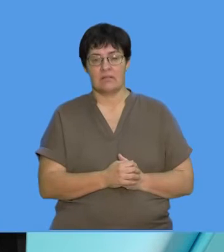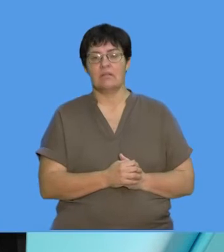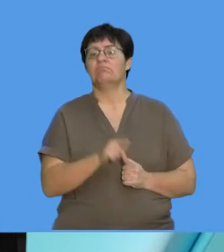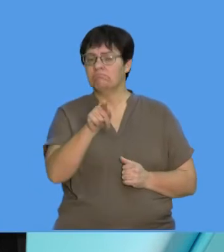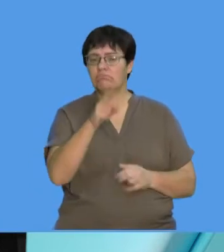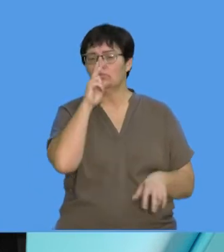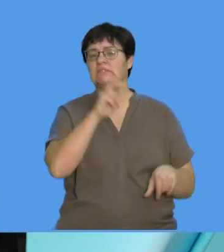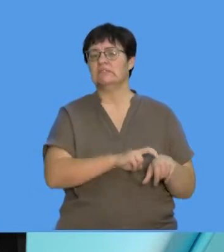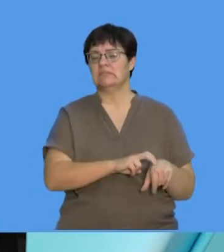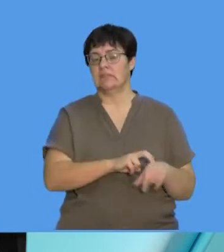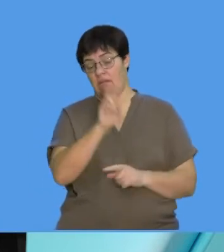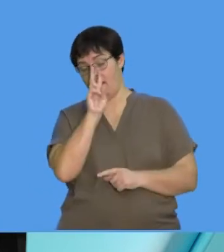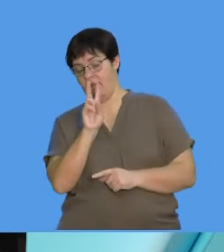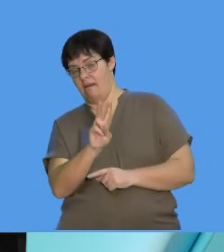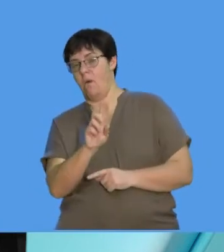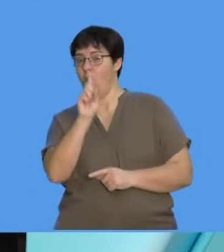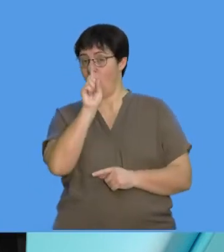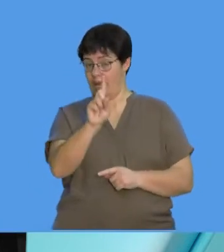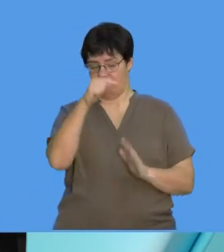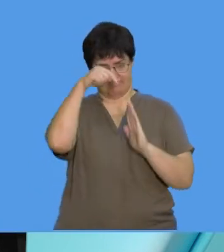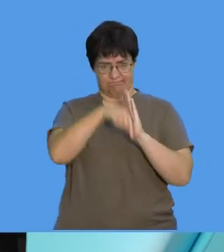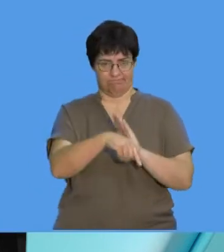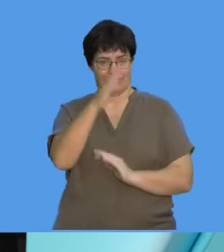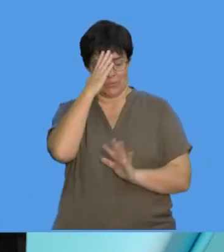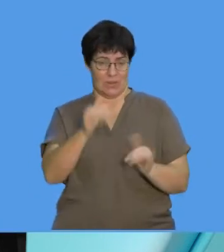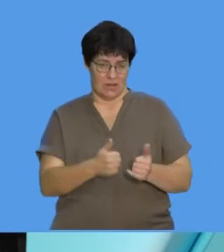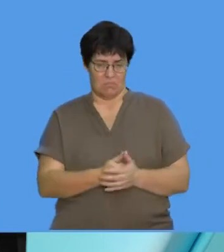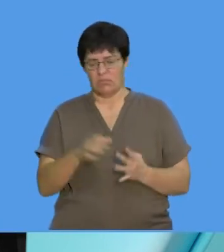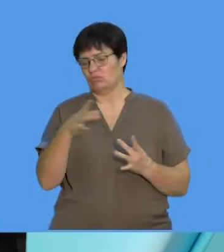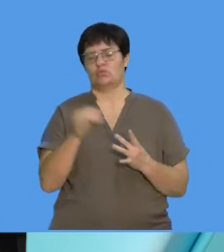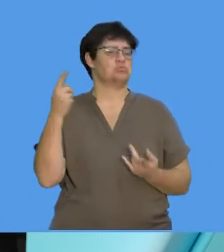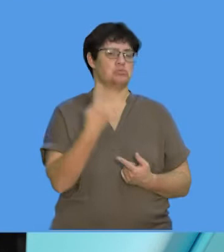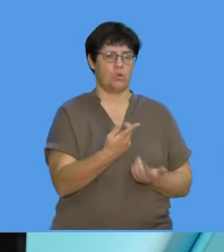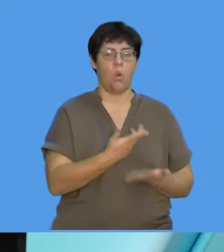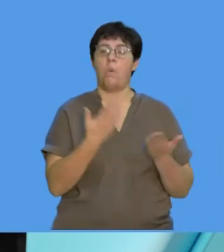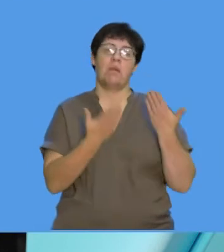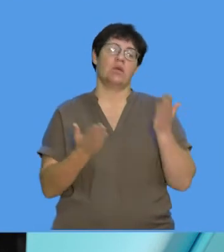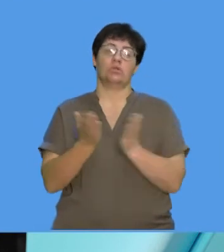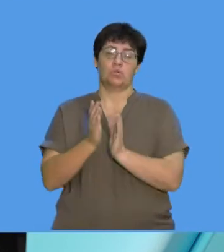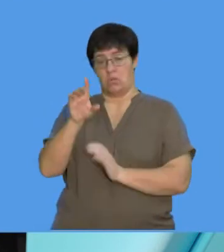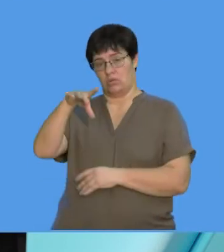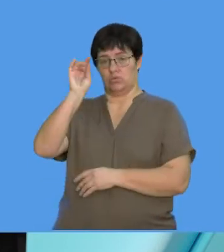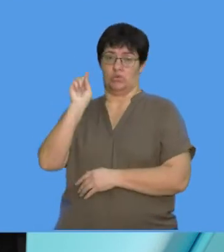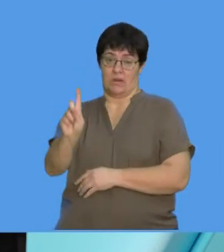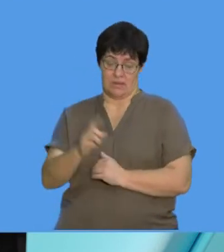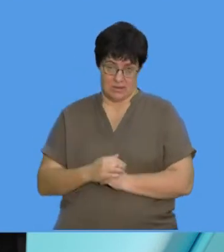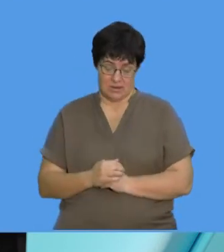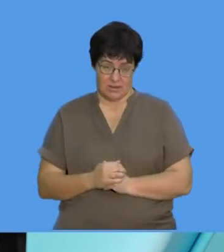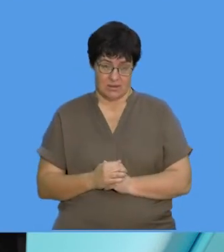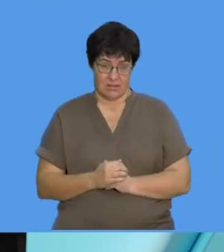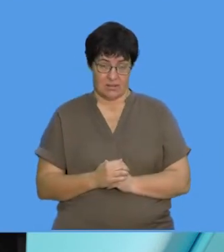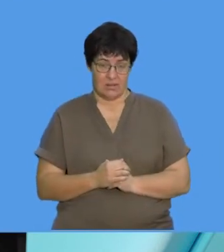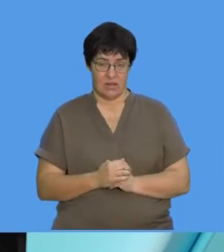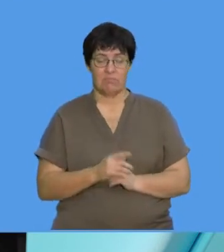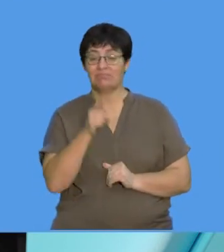only need to look at one in detail. So you might choose one or your school might choose one for you, right, but you